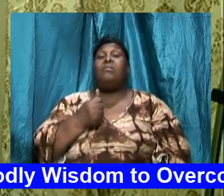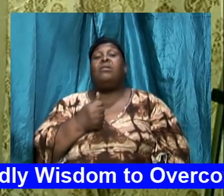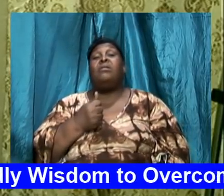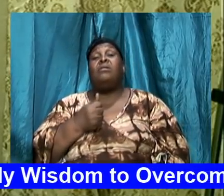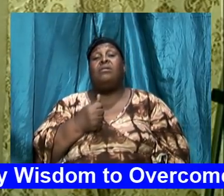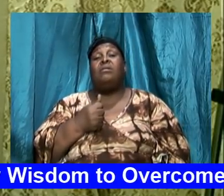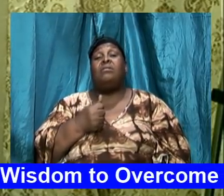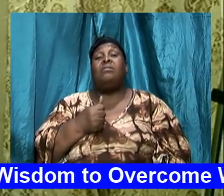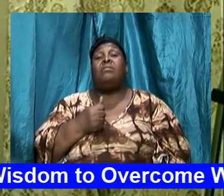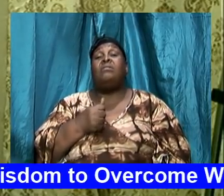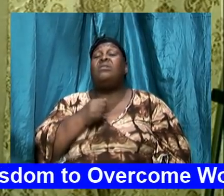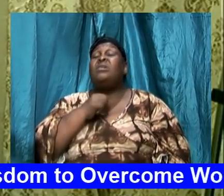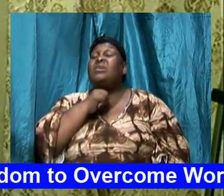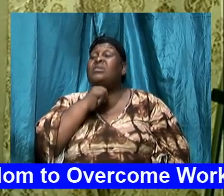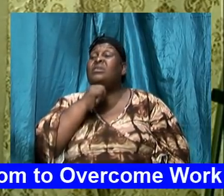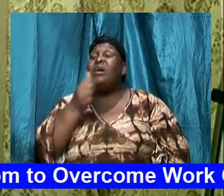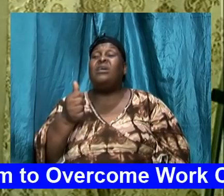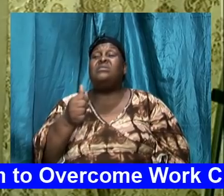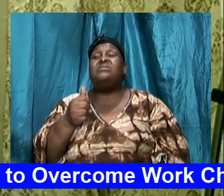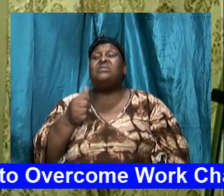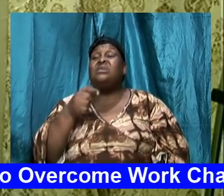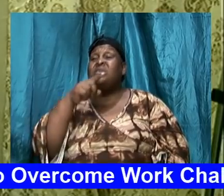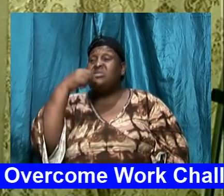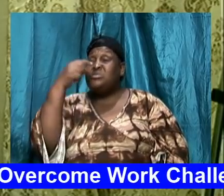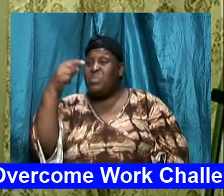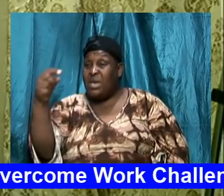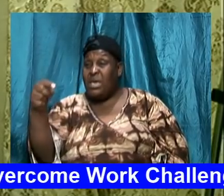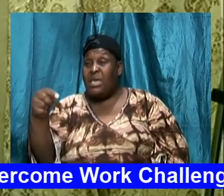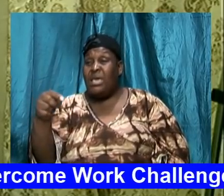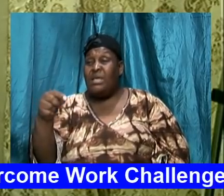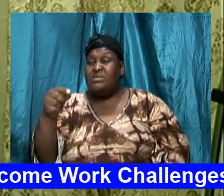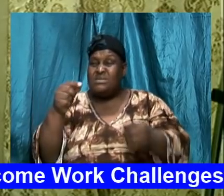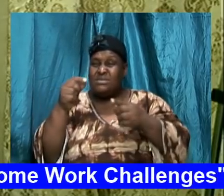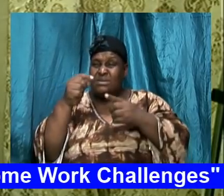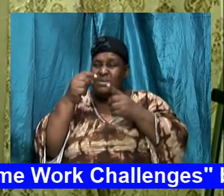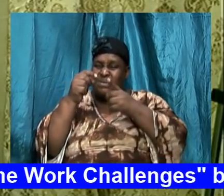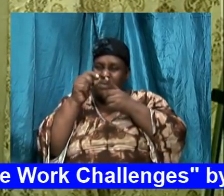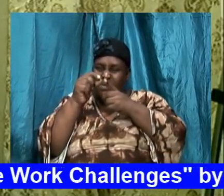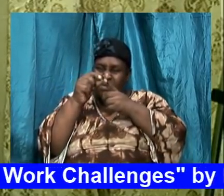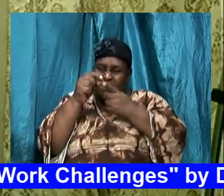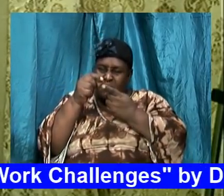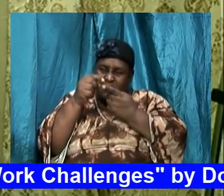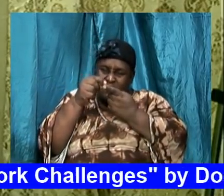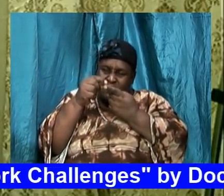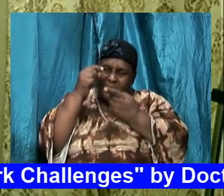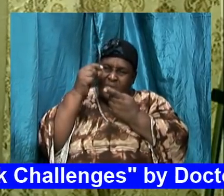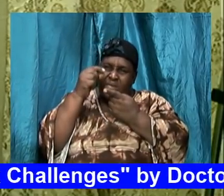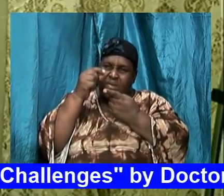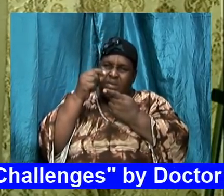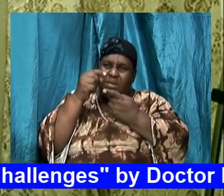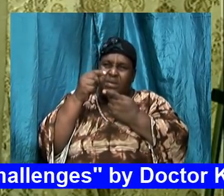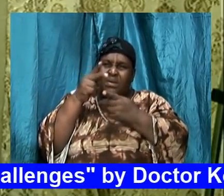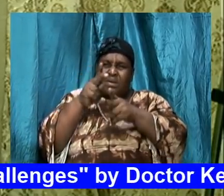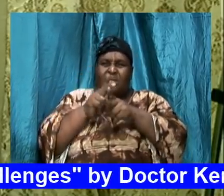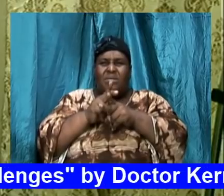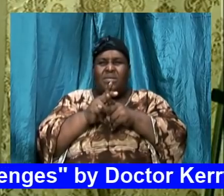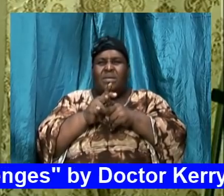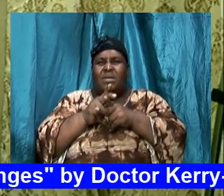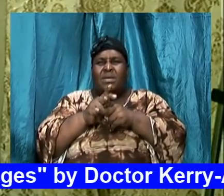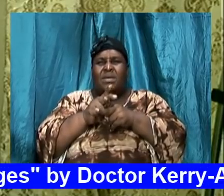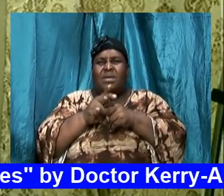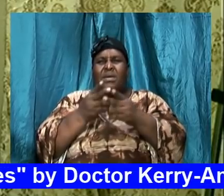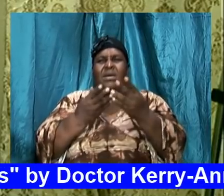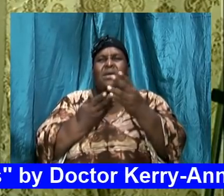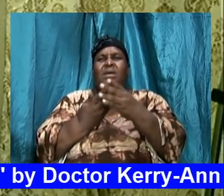I'm not even talking about taking a bit when people put it for preservative in cake and I'm not even talking